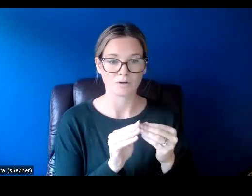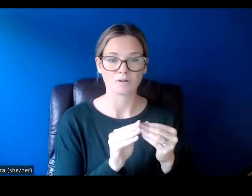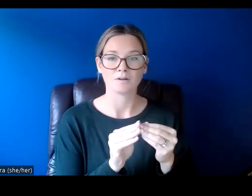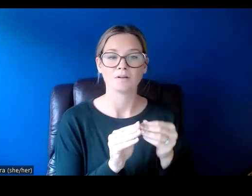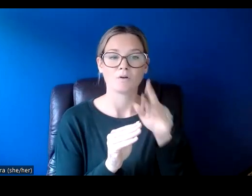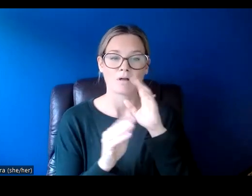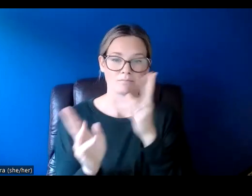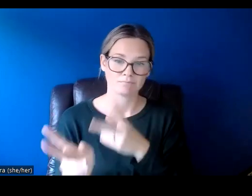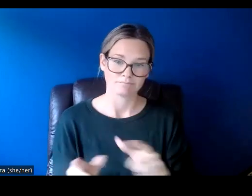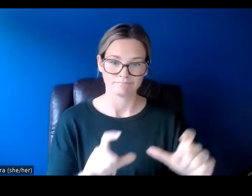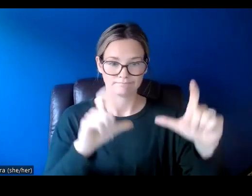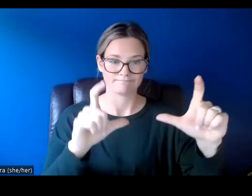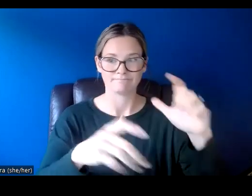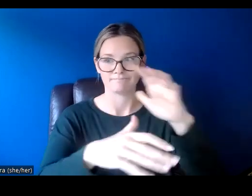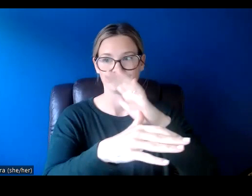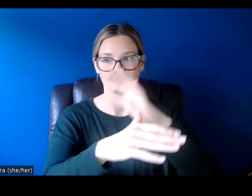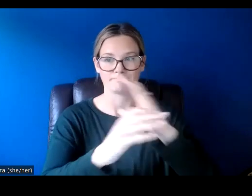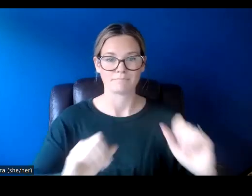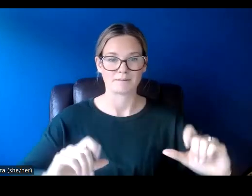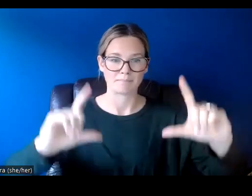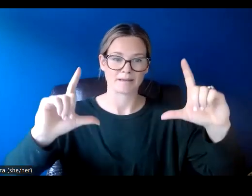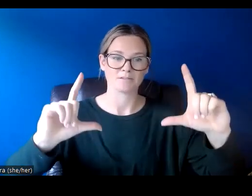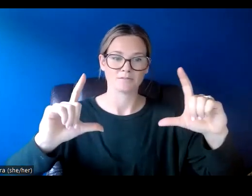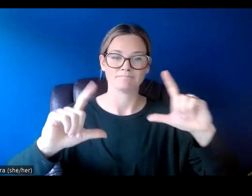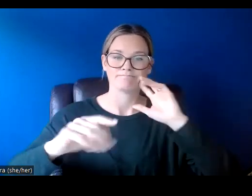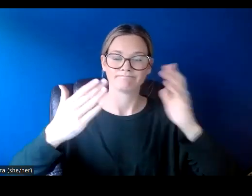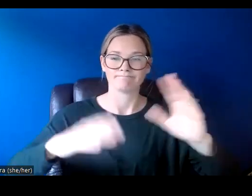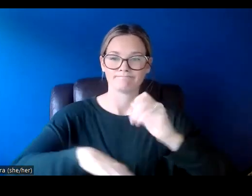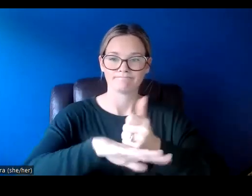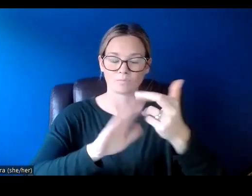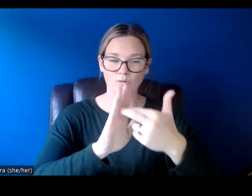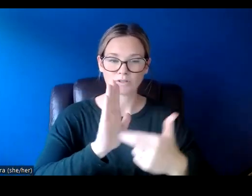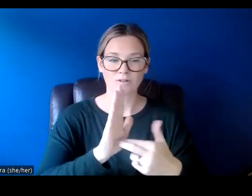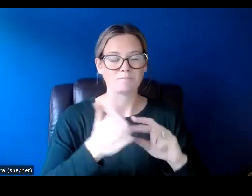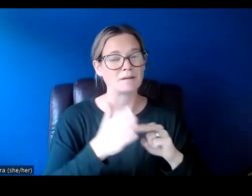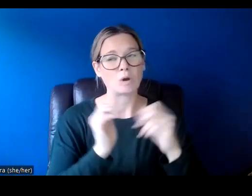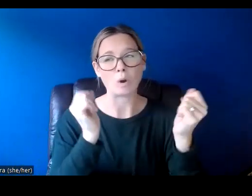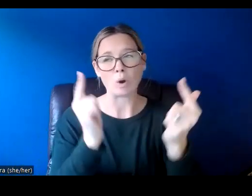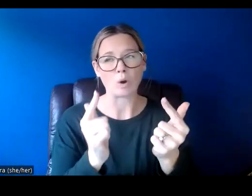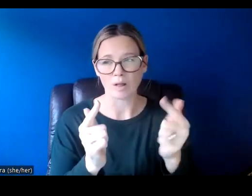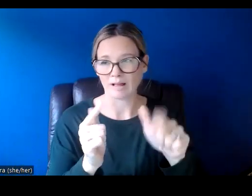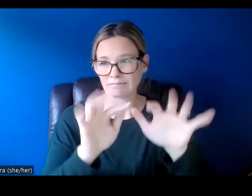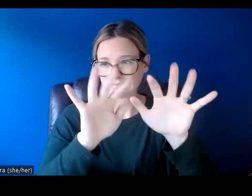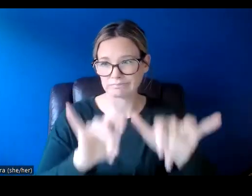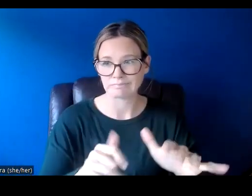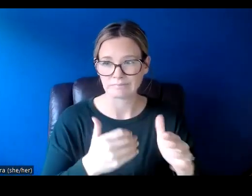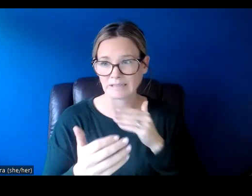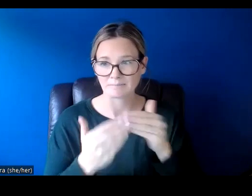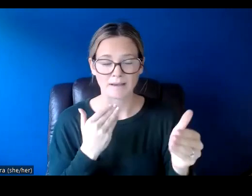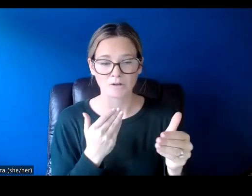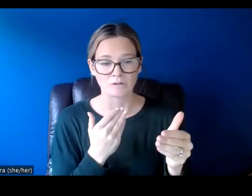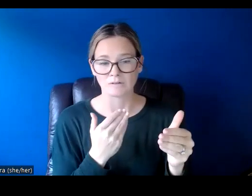be taken right to the main page to register. So everyone will have to do this no matter what order you're